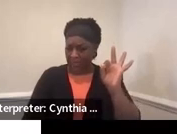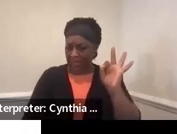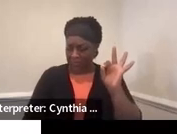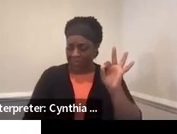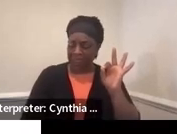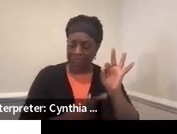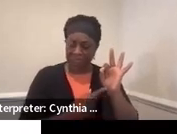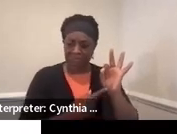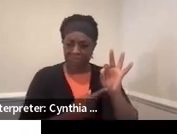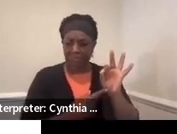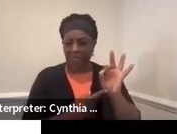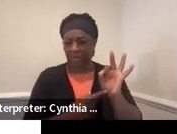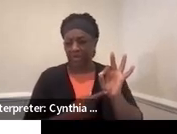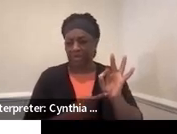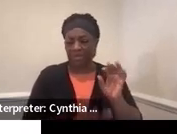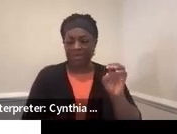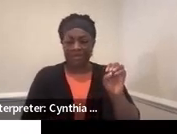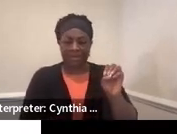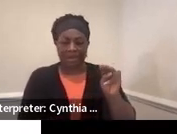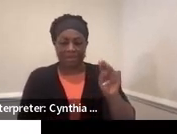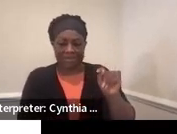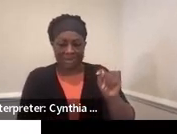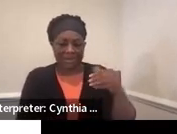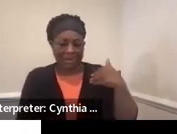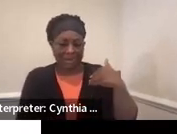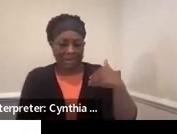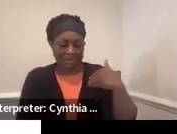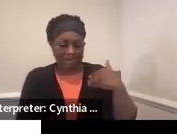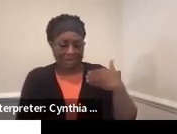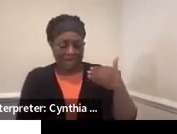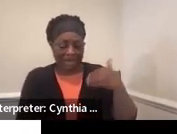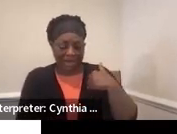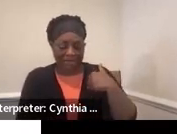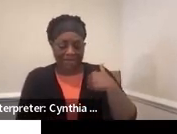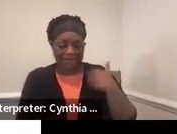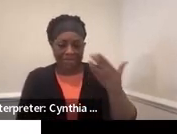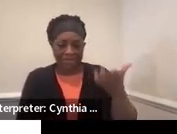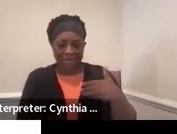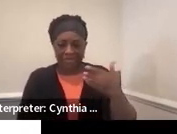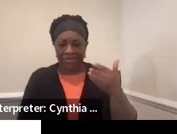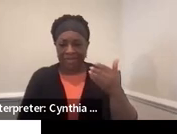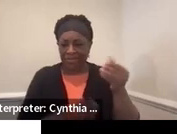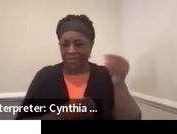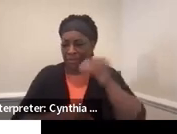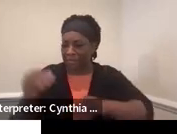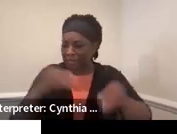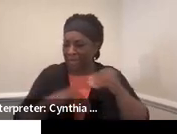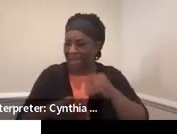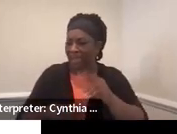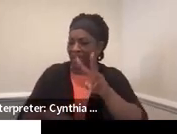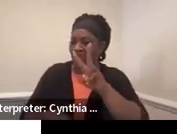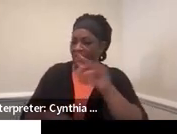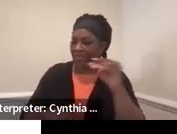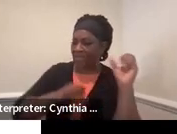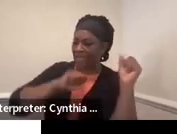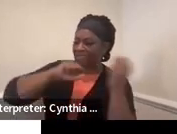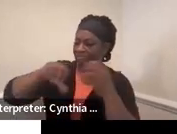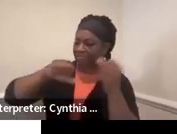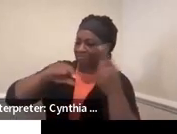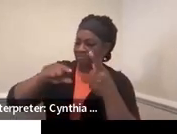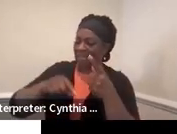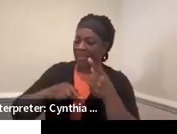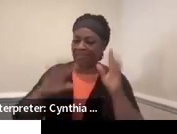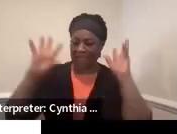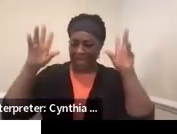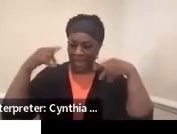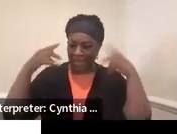EMTs have to pack their vans and the ambulance. And